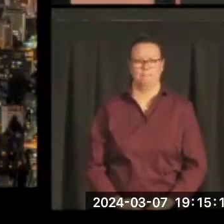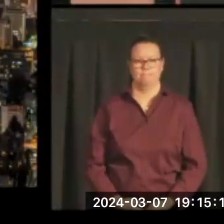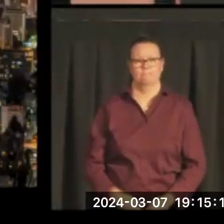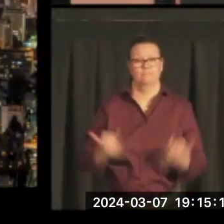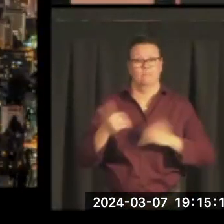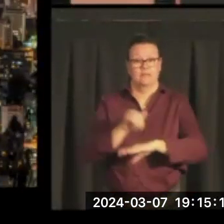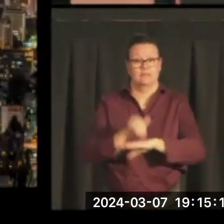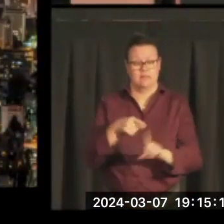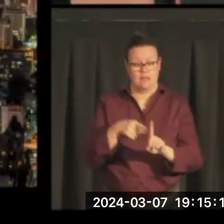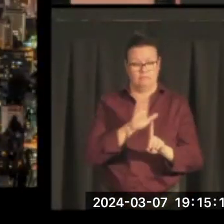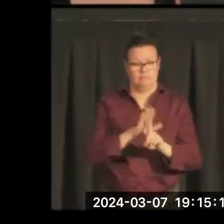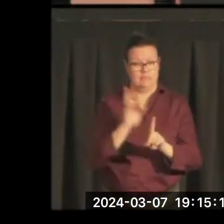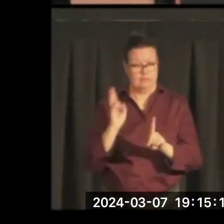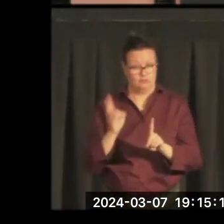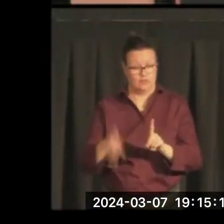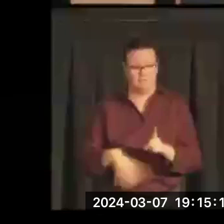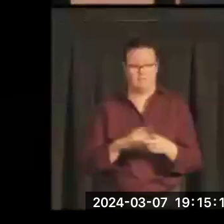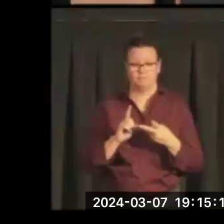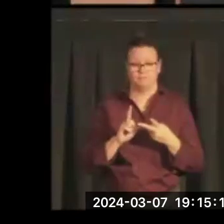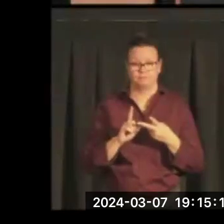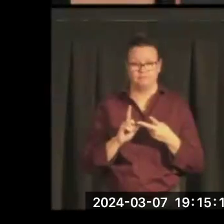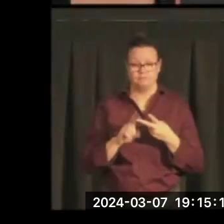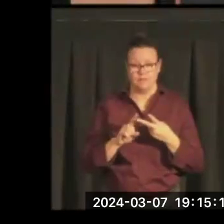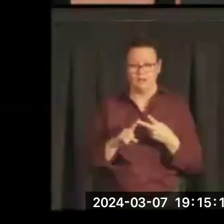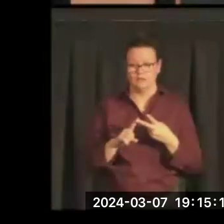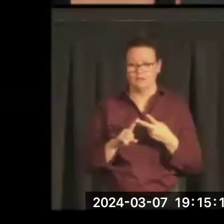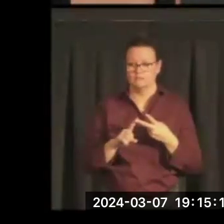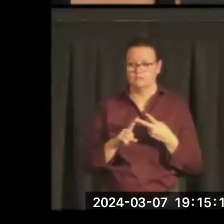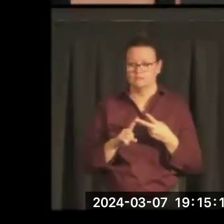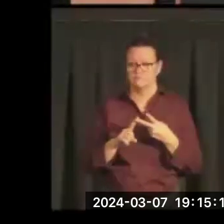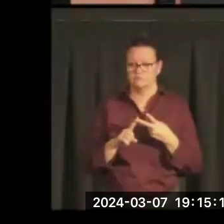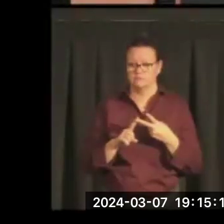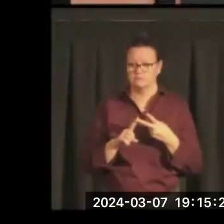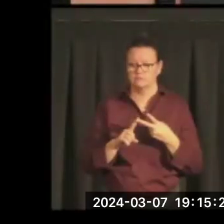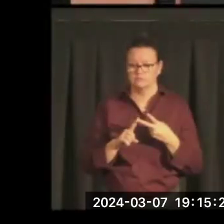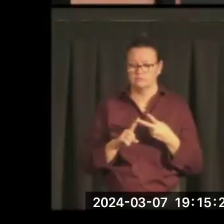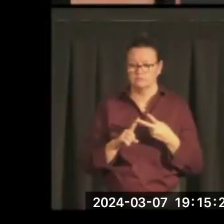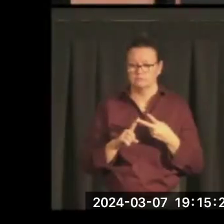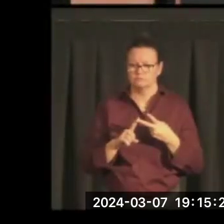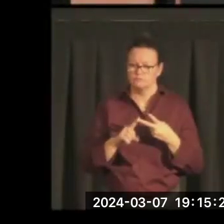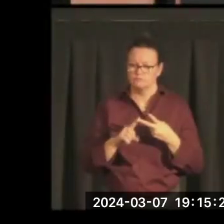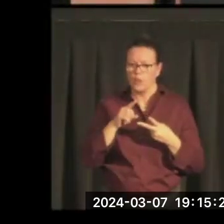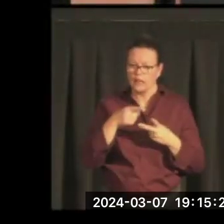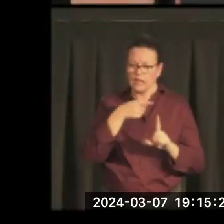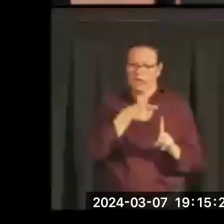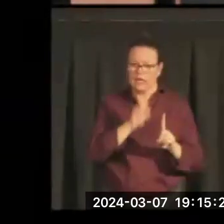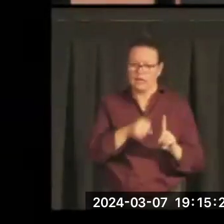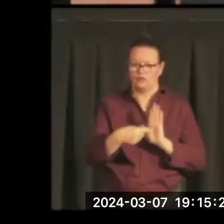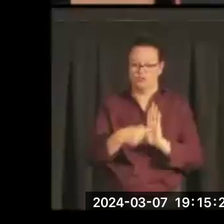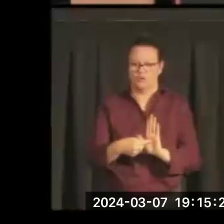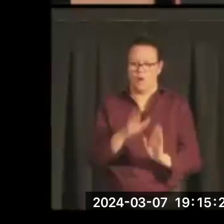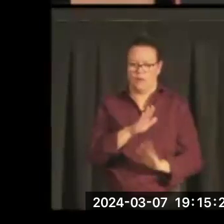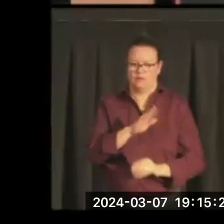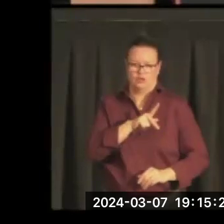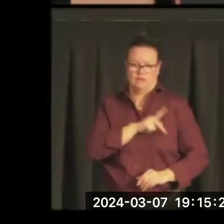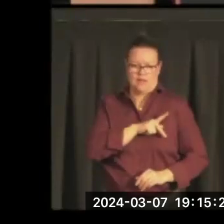and in the process, let him speak for himself. And that is, I'm going to use